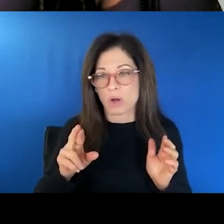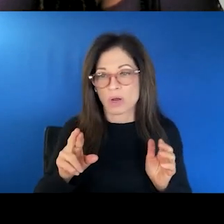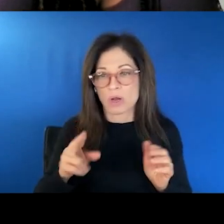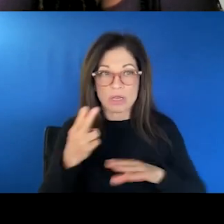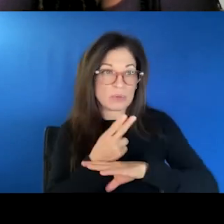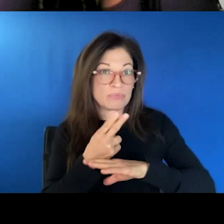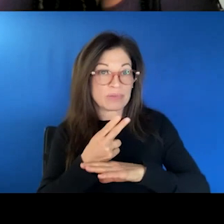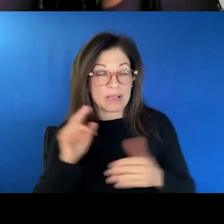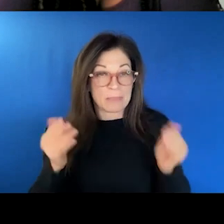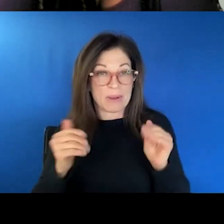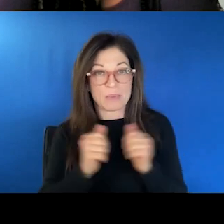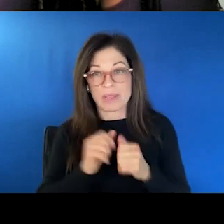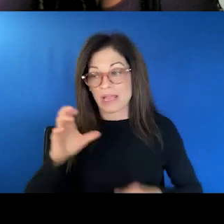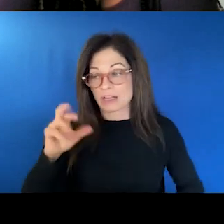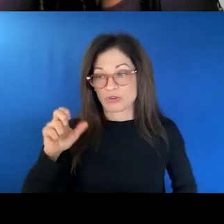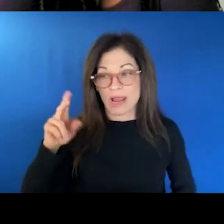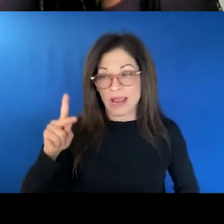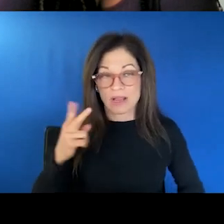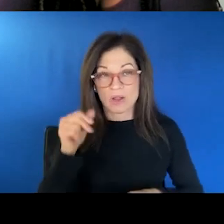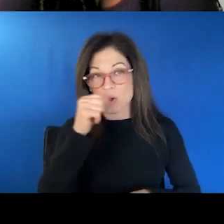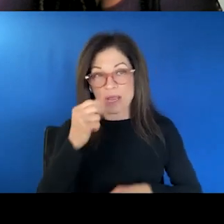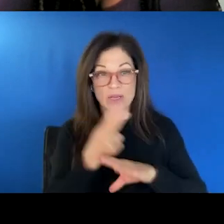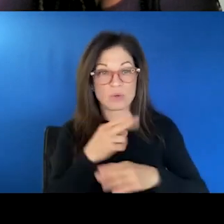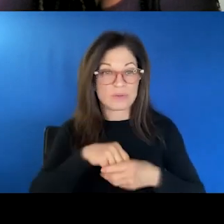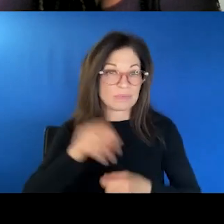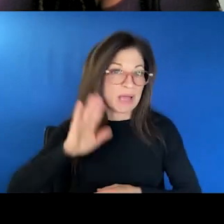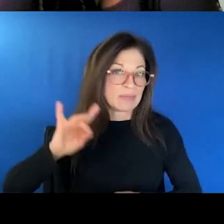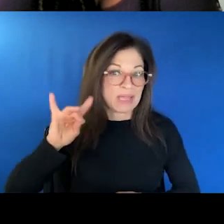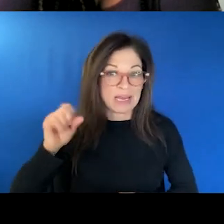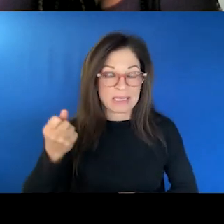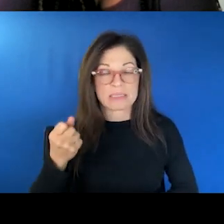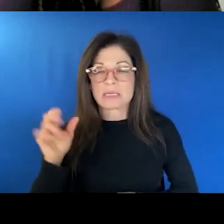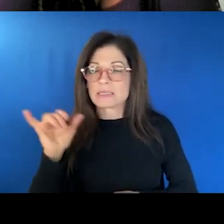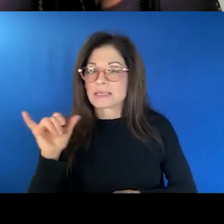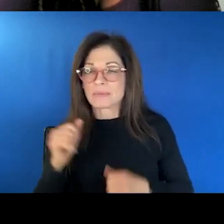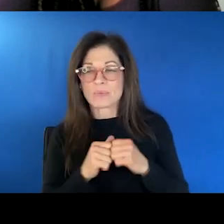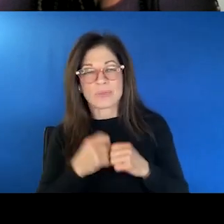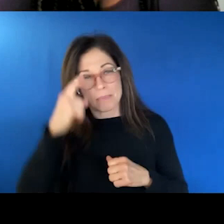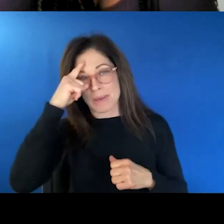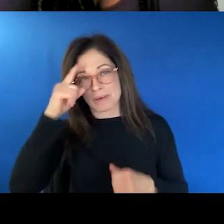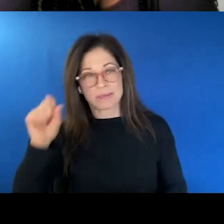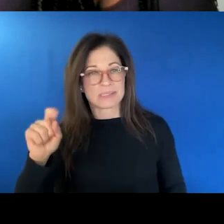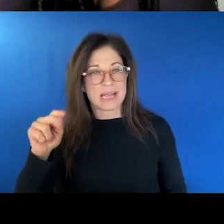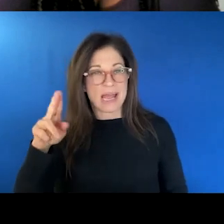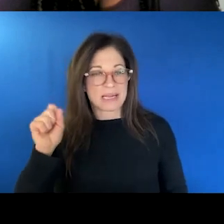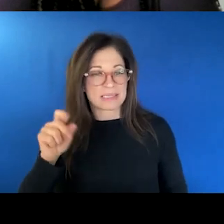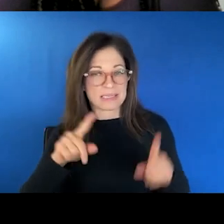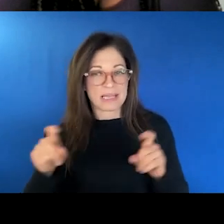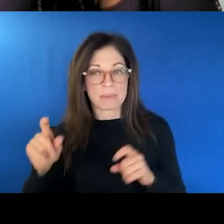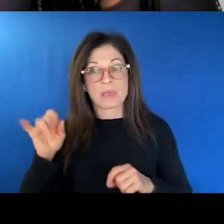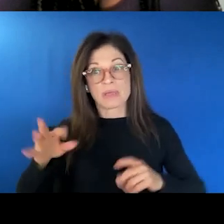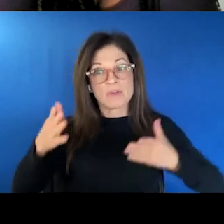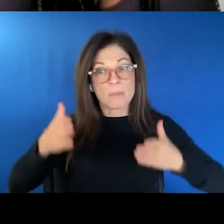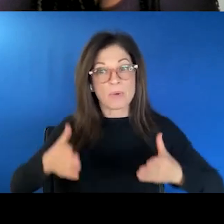eighties, um, or nineties. So that's, that's one thing. And then also it's even with the mental status exam, that if someone was wearing, um,